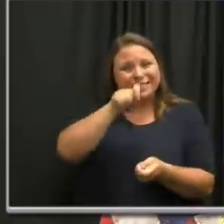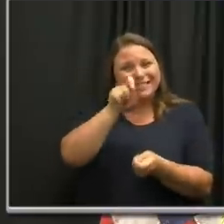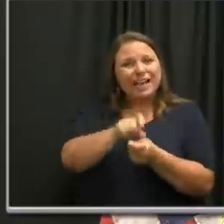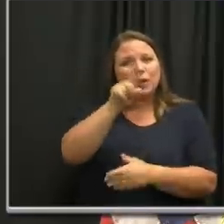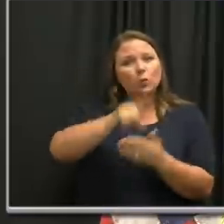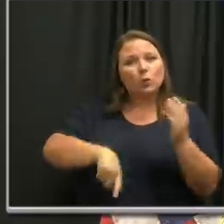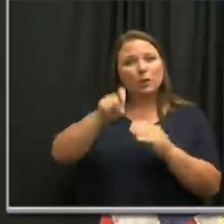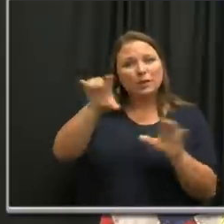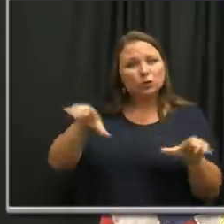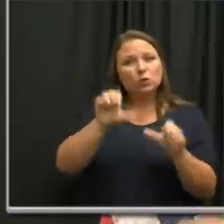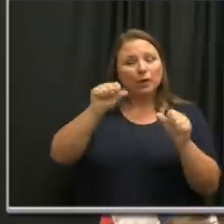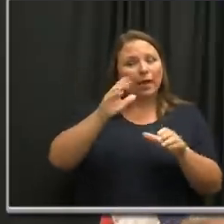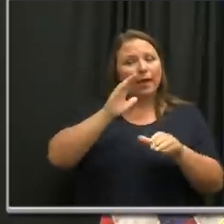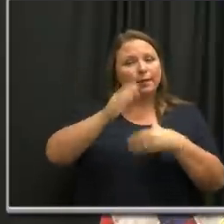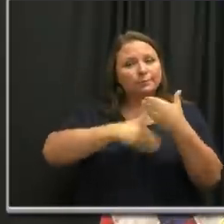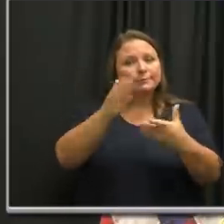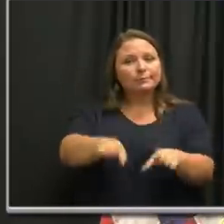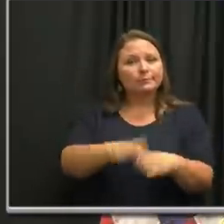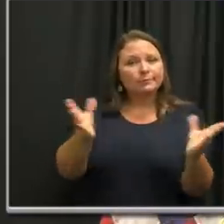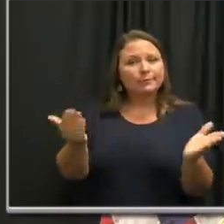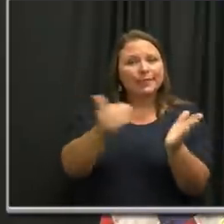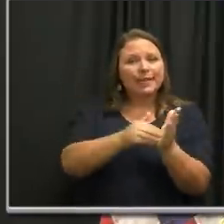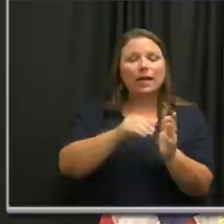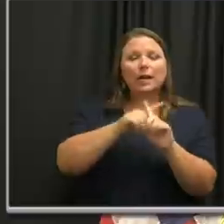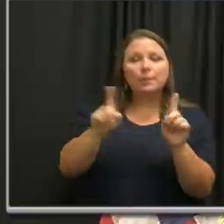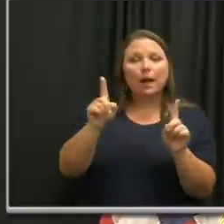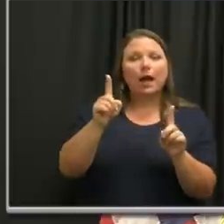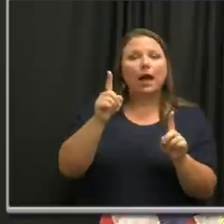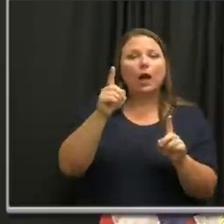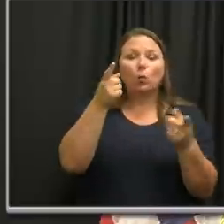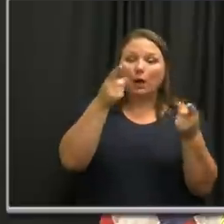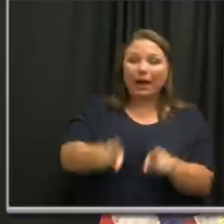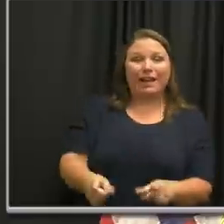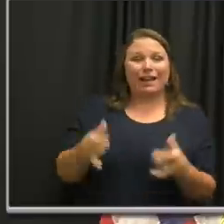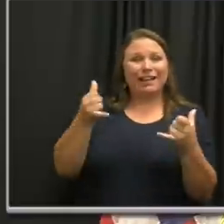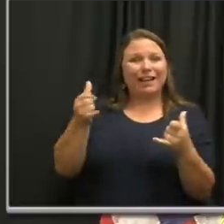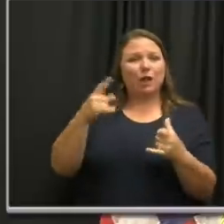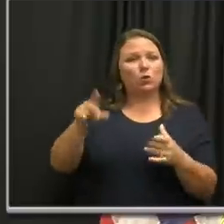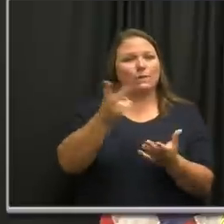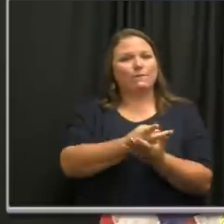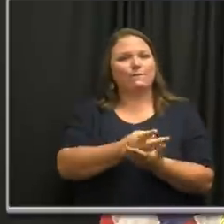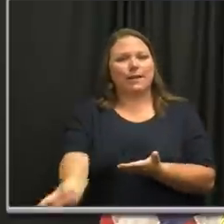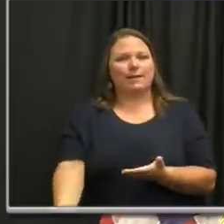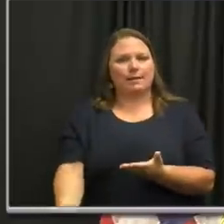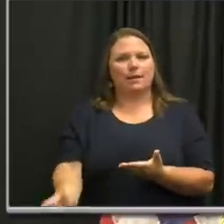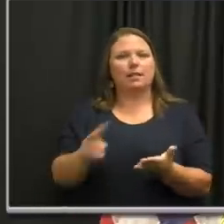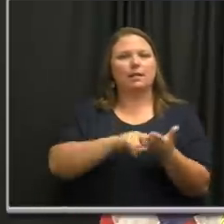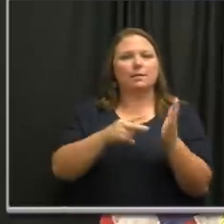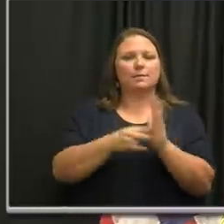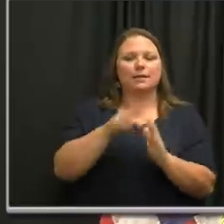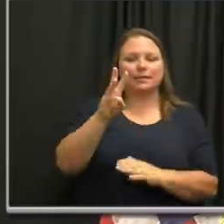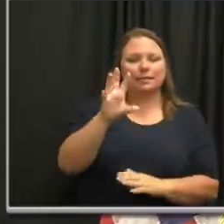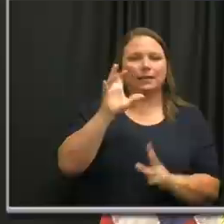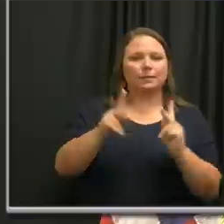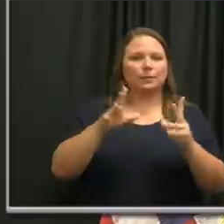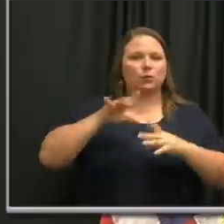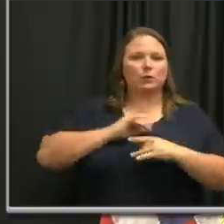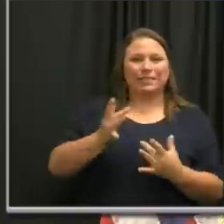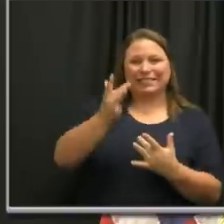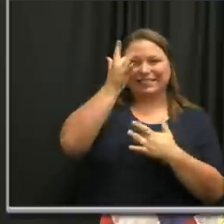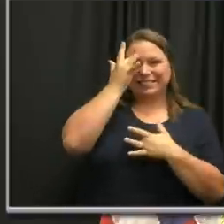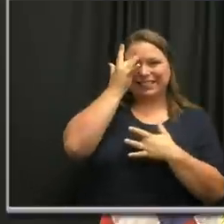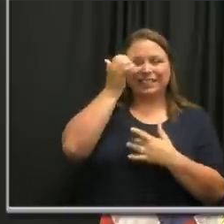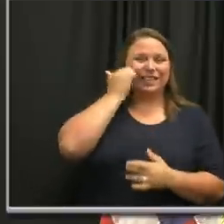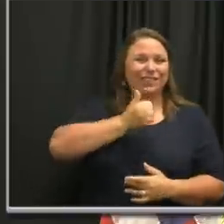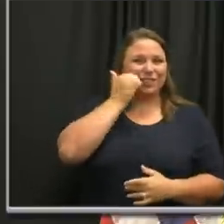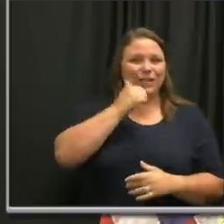moving forward. What's happening is a failure of responsibility so that we have 600 cases in a single day. And